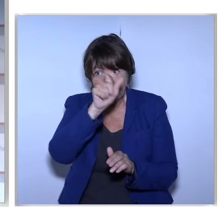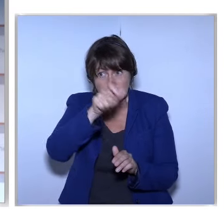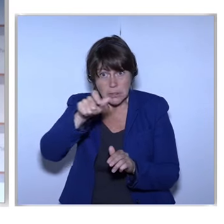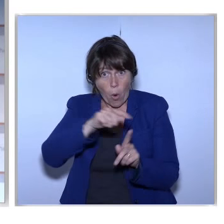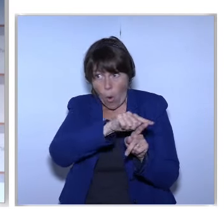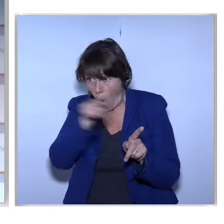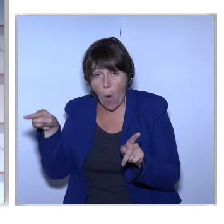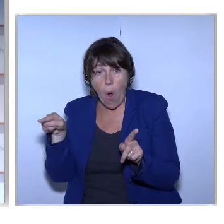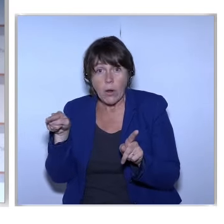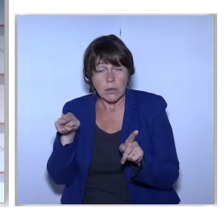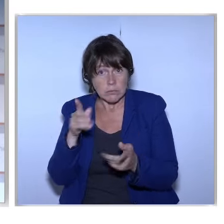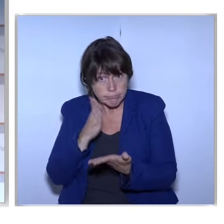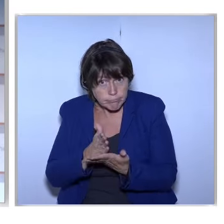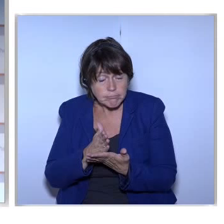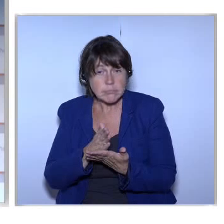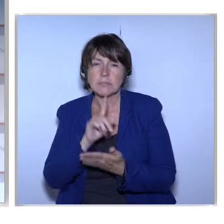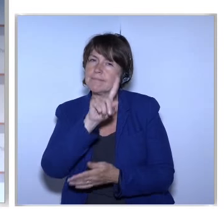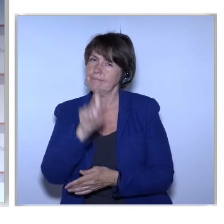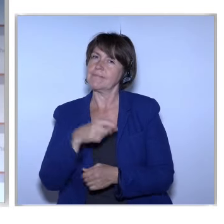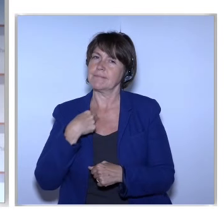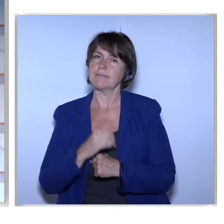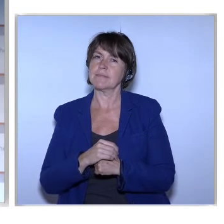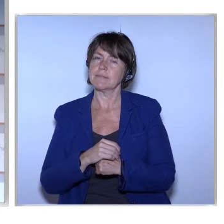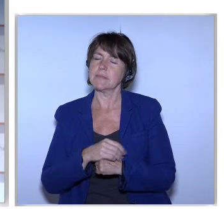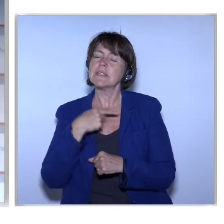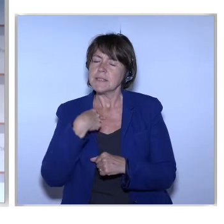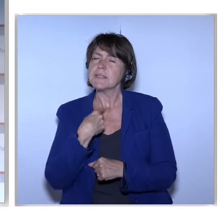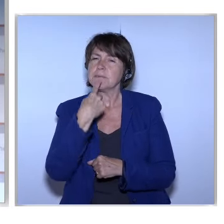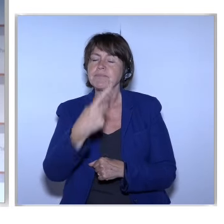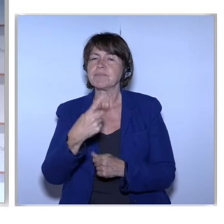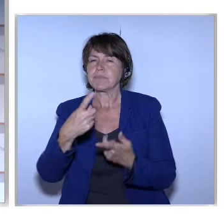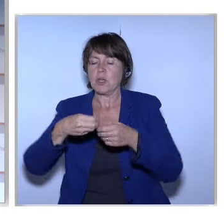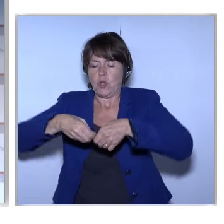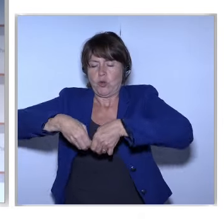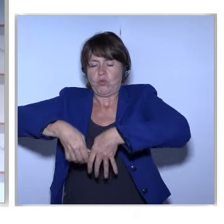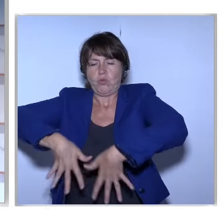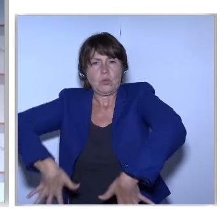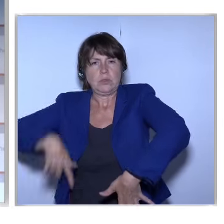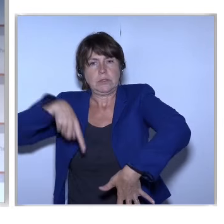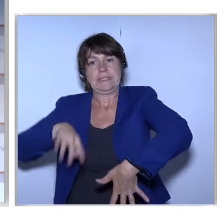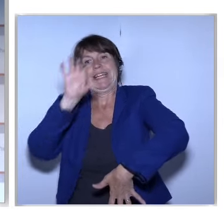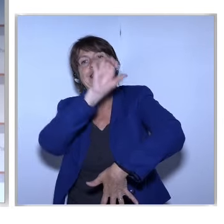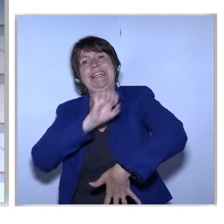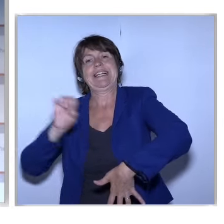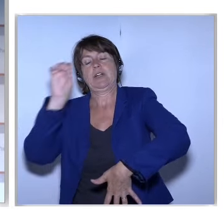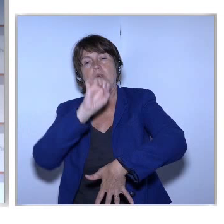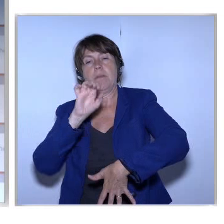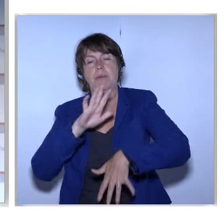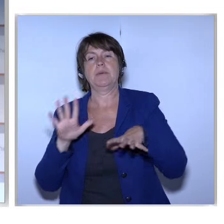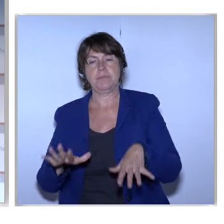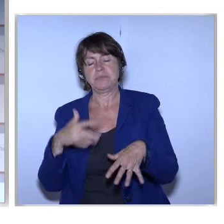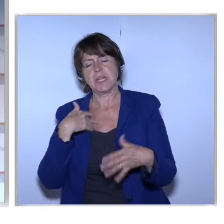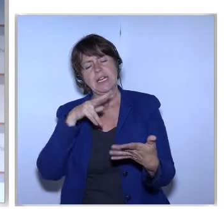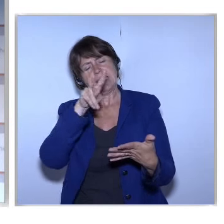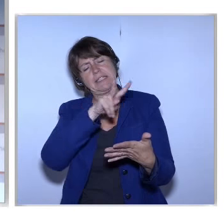So I Turn My Other Lens And I Talk About The Roots The Roots Of Europe And As I Reading These Sentences